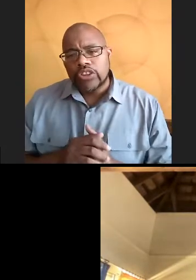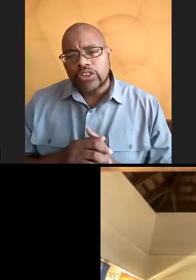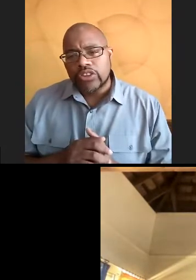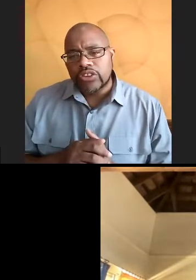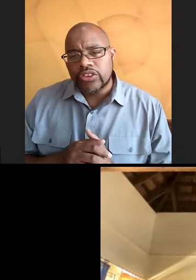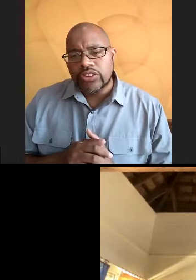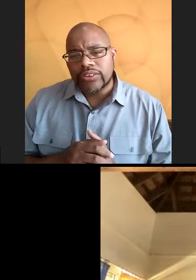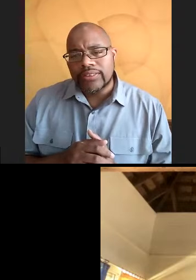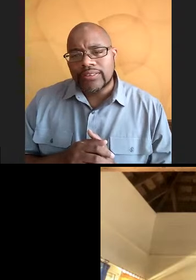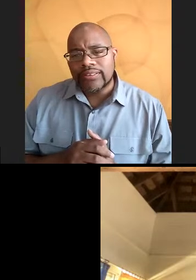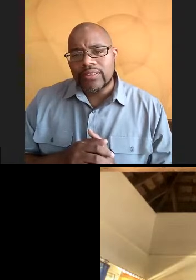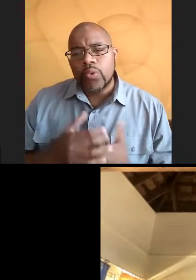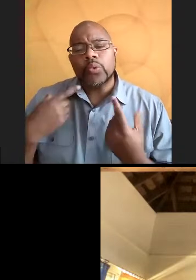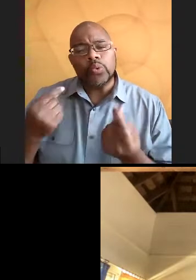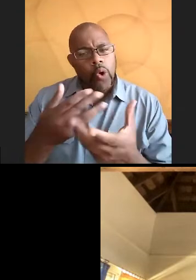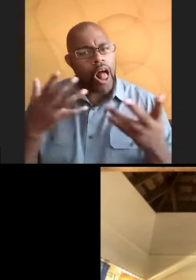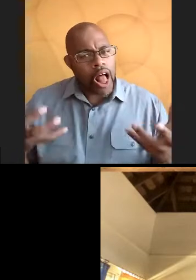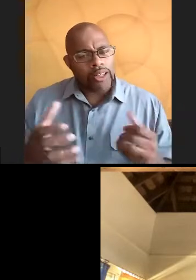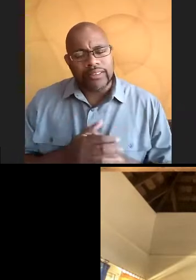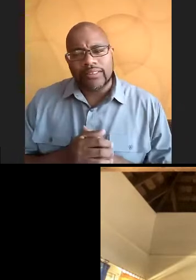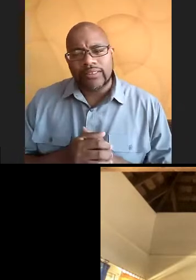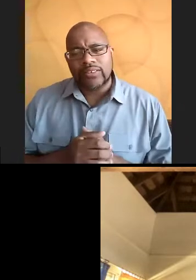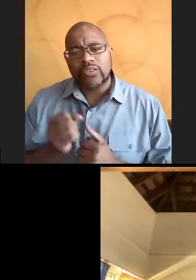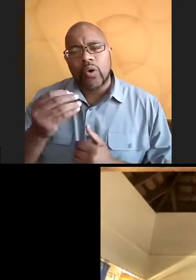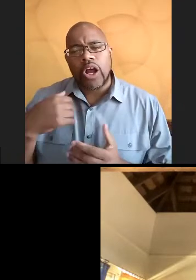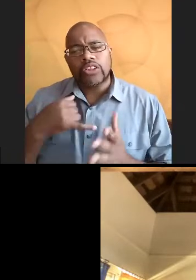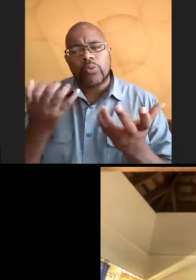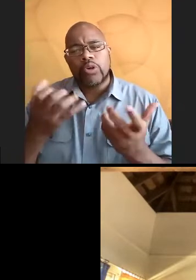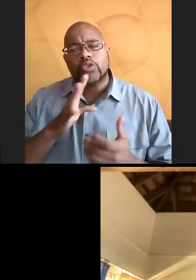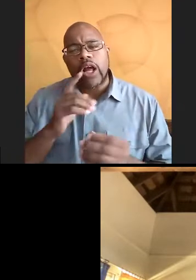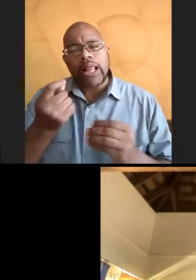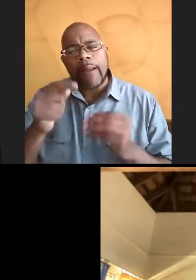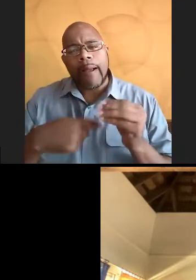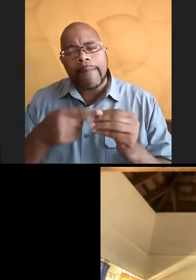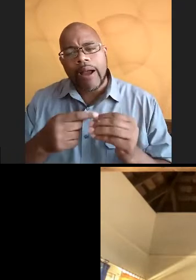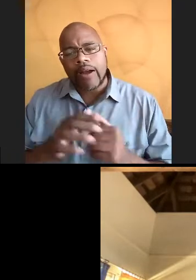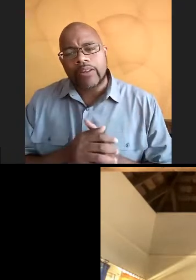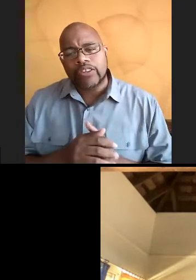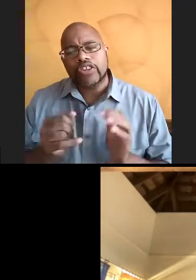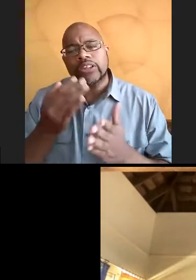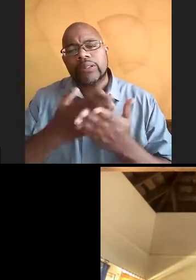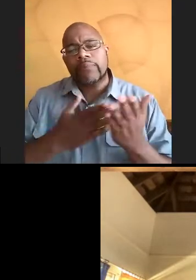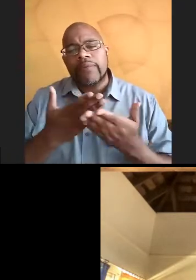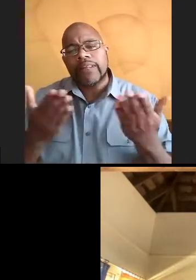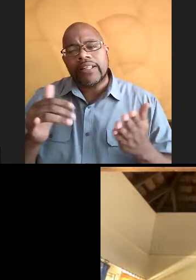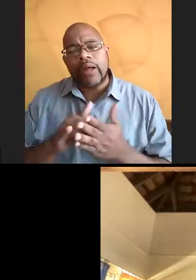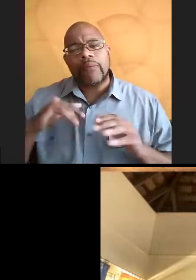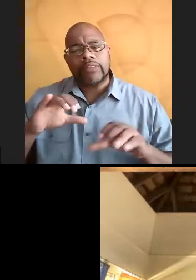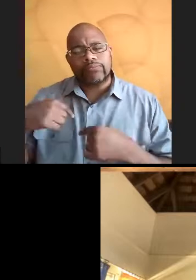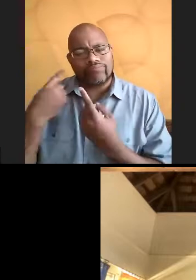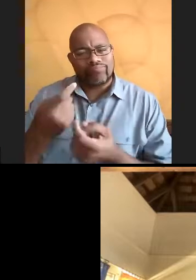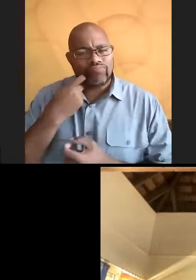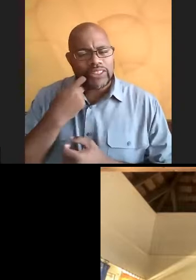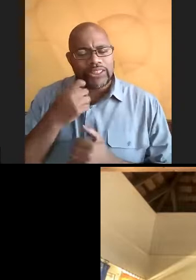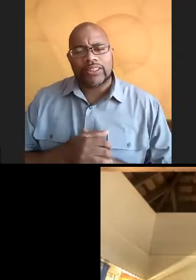do, right? And we do a lot. And so I just want to talk a little bit about just some of the things we've done recently.